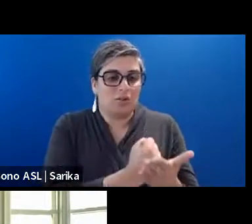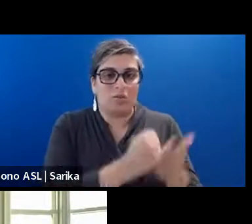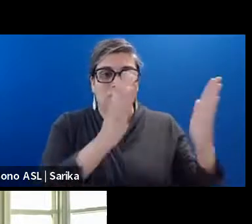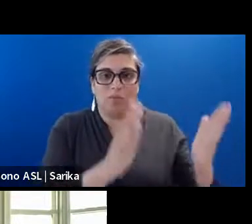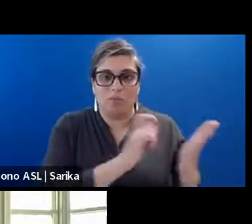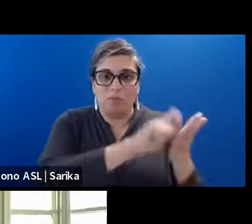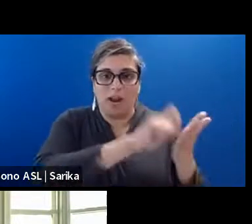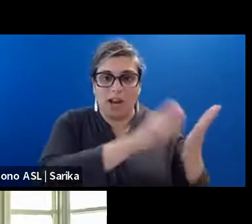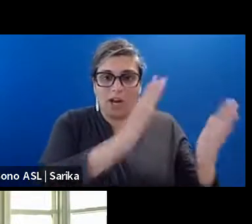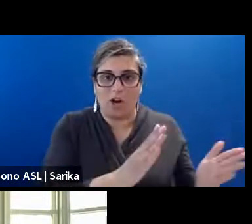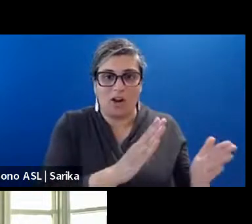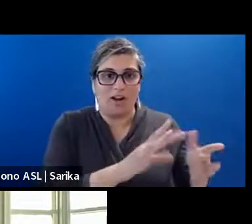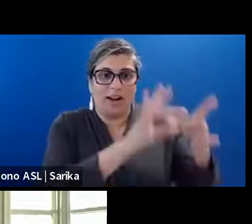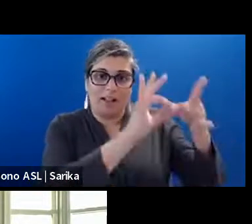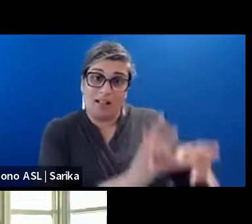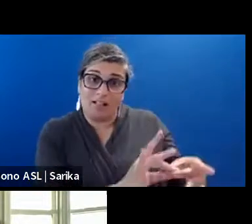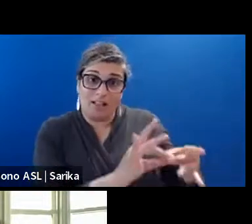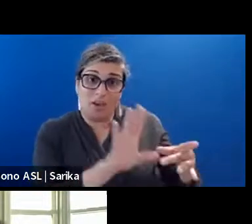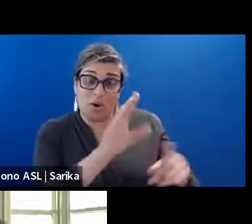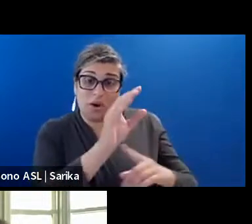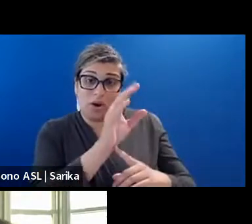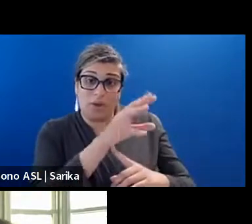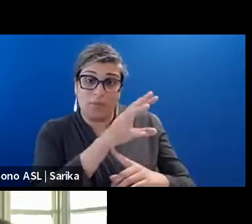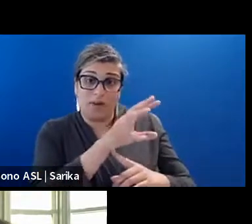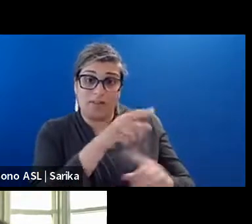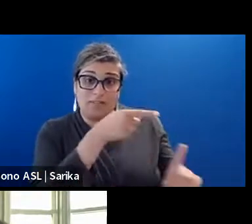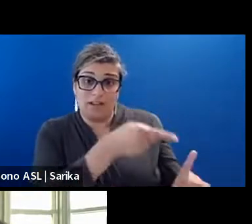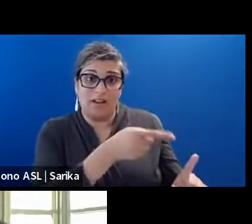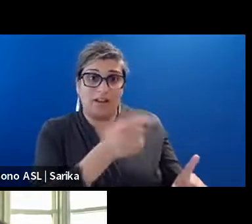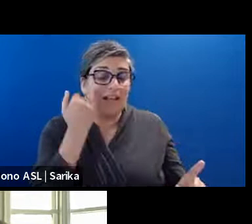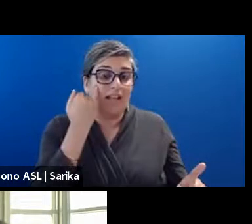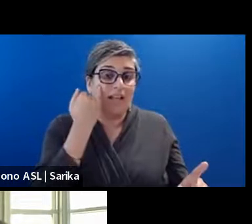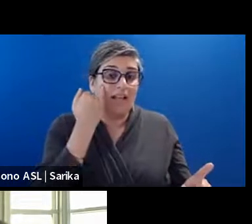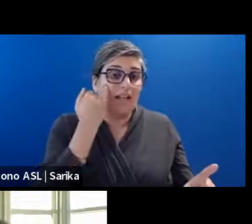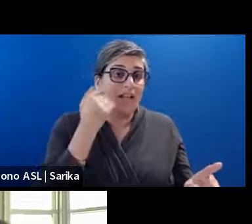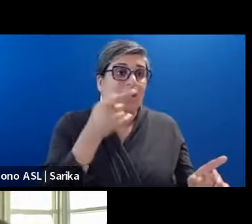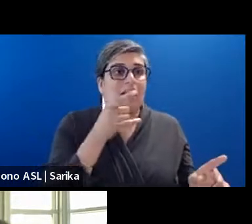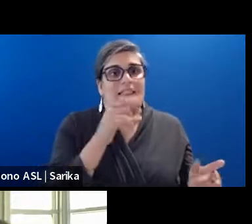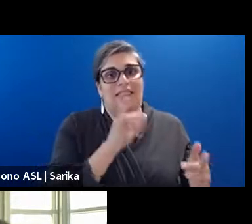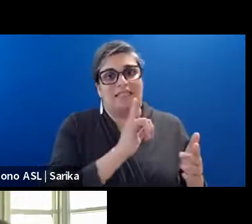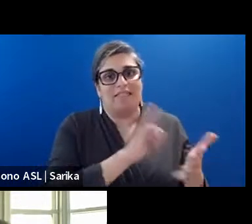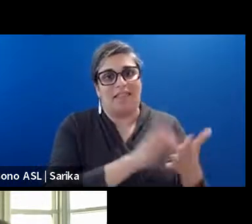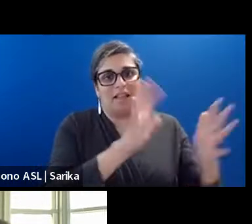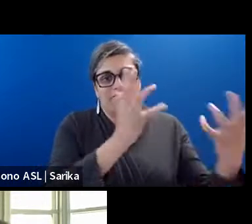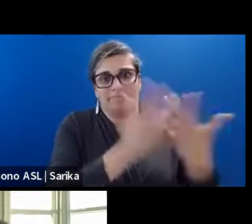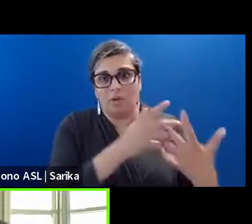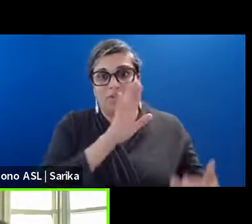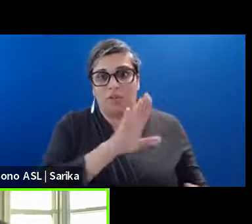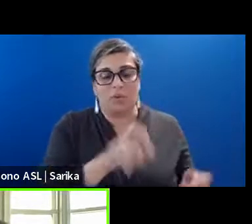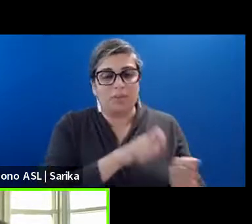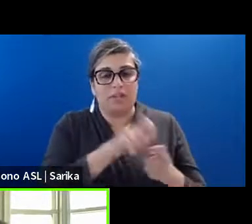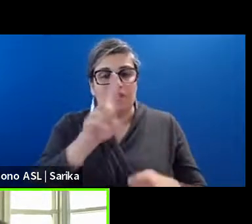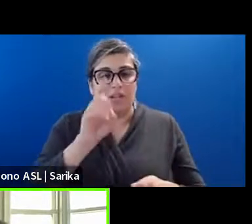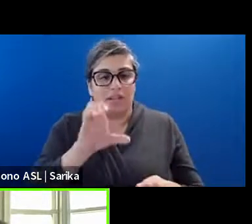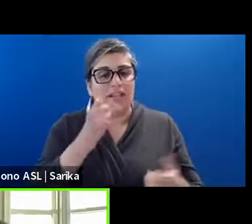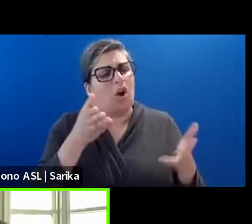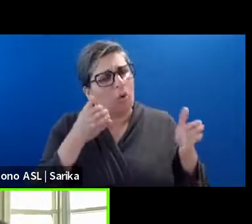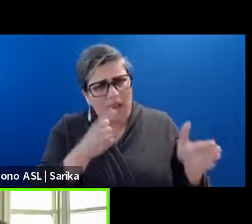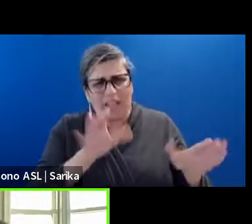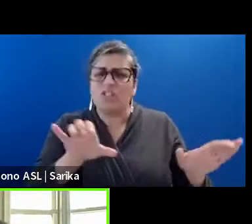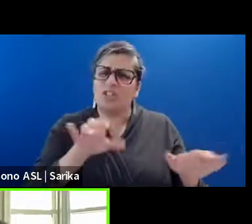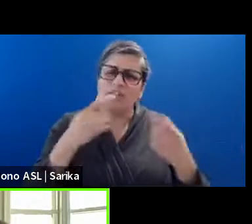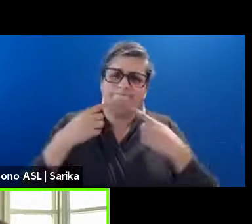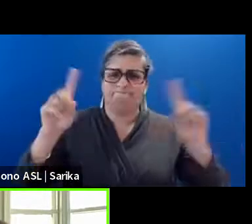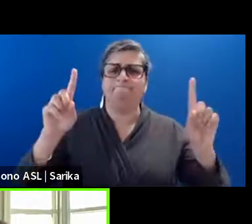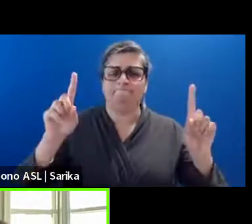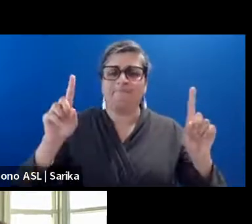your production. Off of that screenplay. If a screenplay. Will exist. your particular. Uh. Documentary. There are ways. To do it